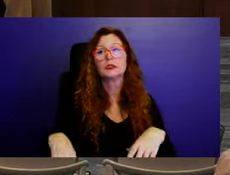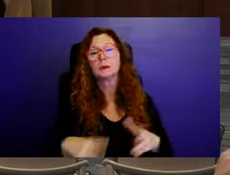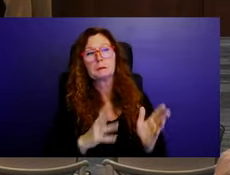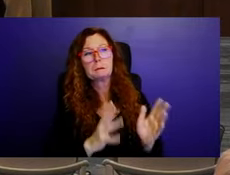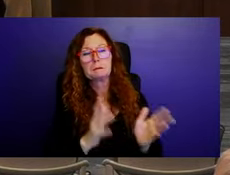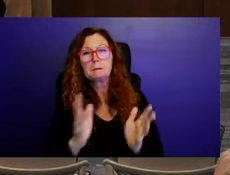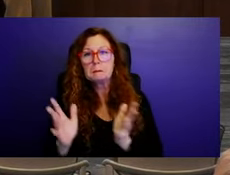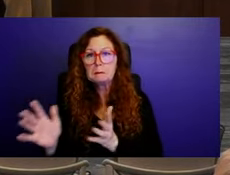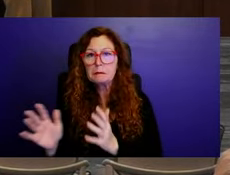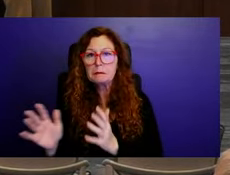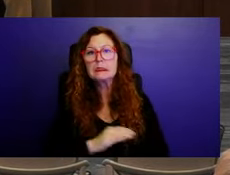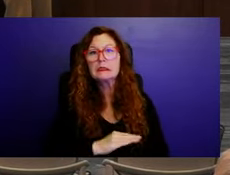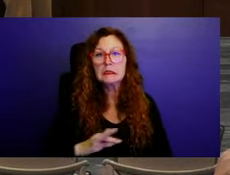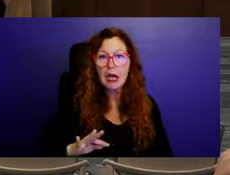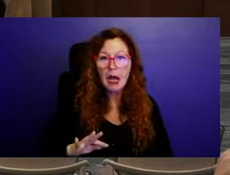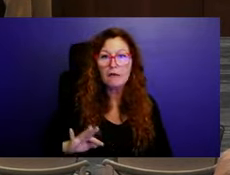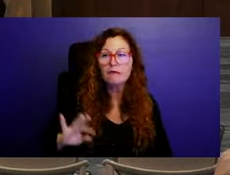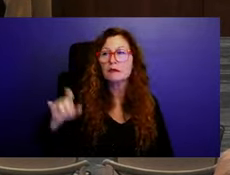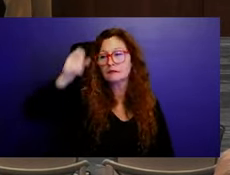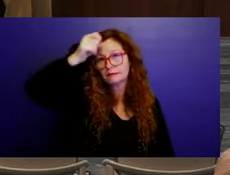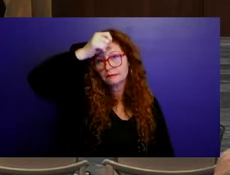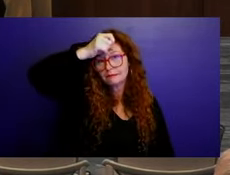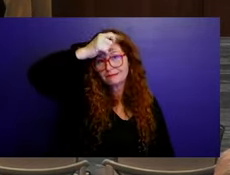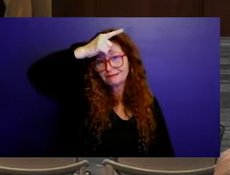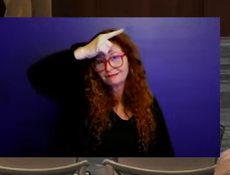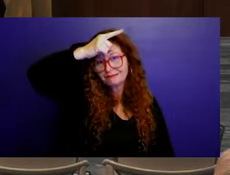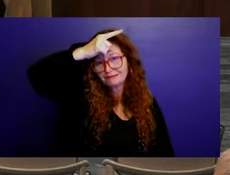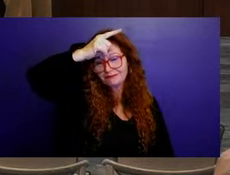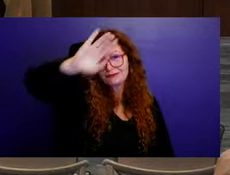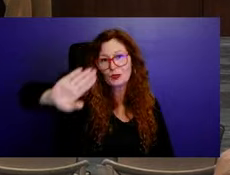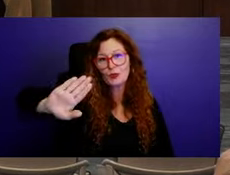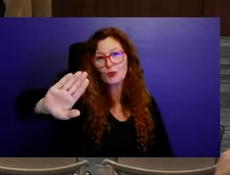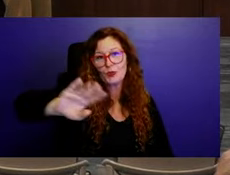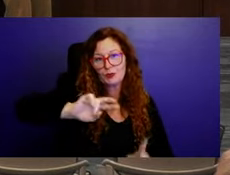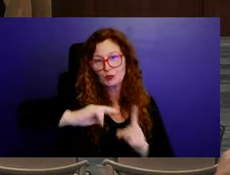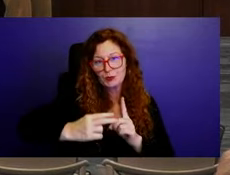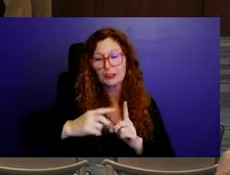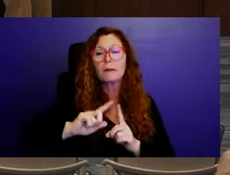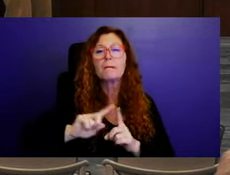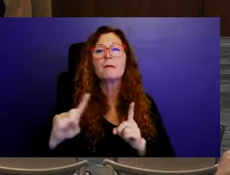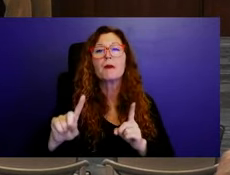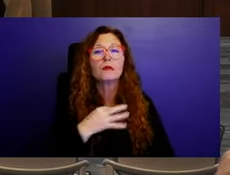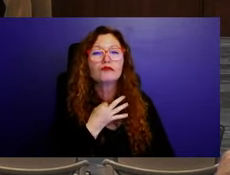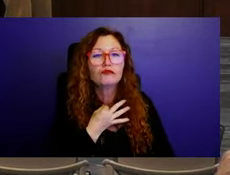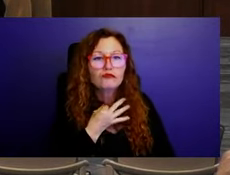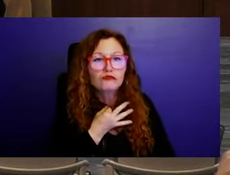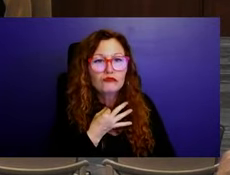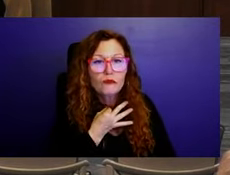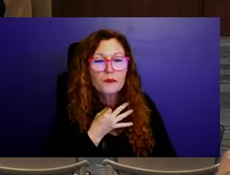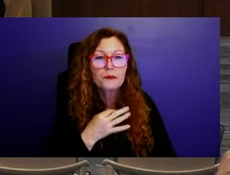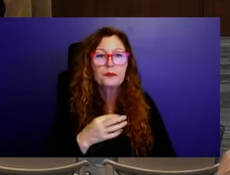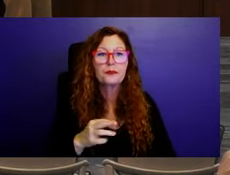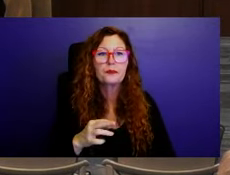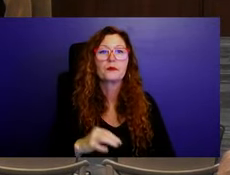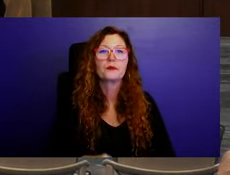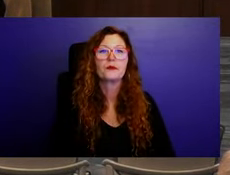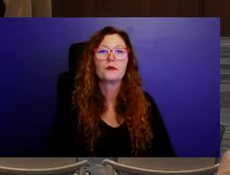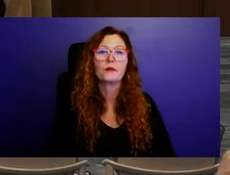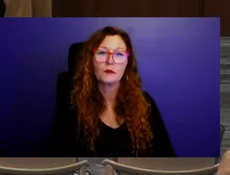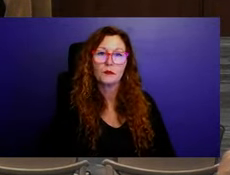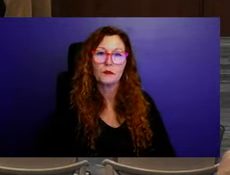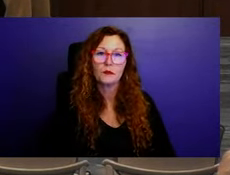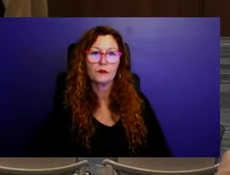many, I, I guess a question for staff would be how many, um, properties will not have a garage?